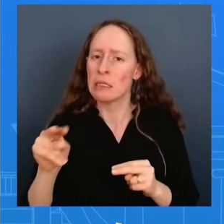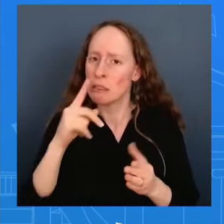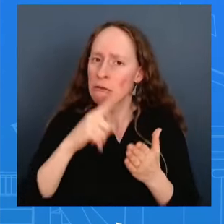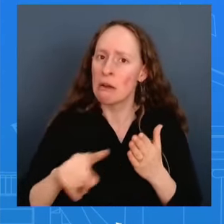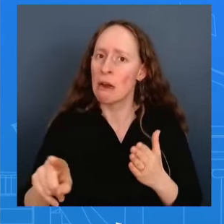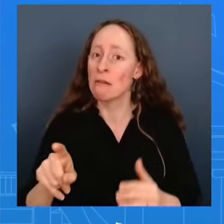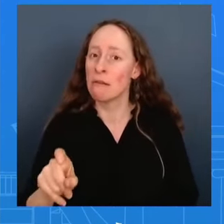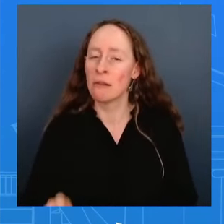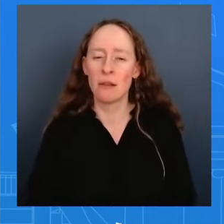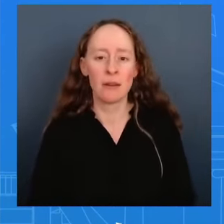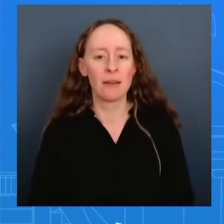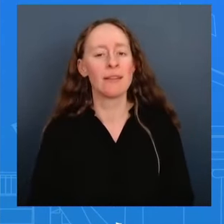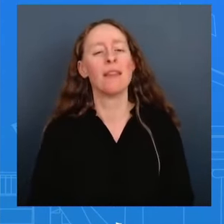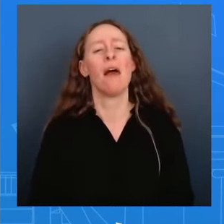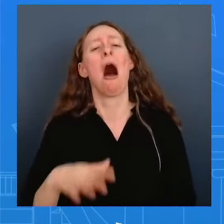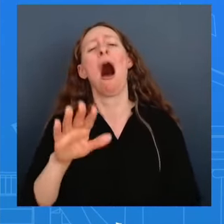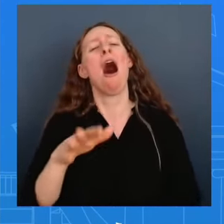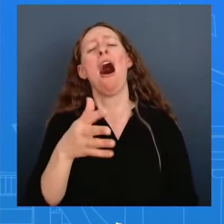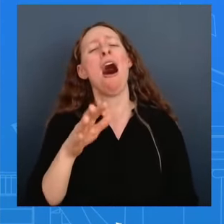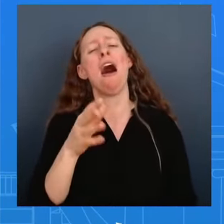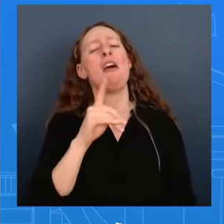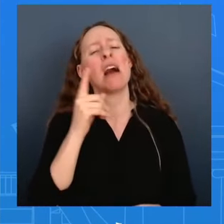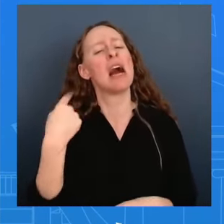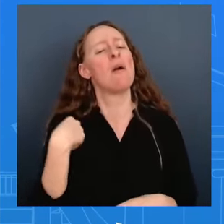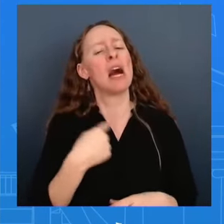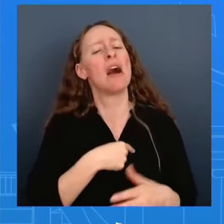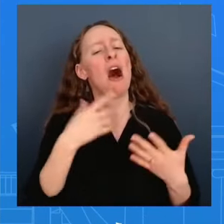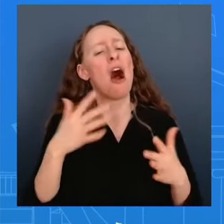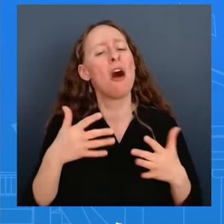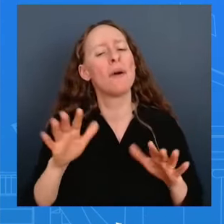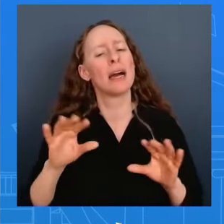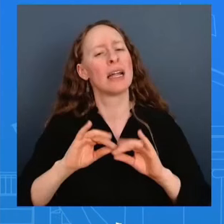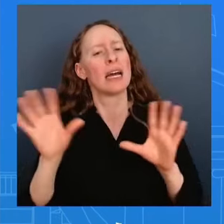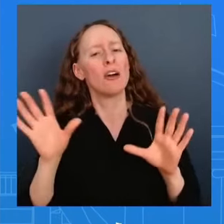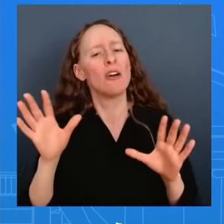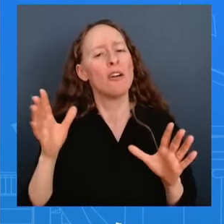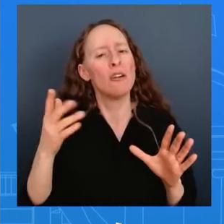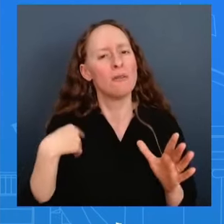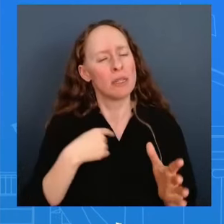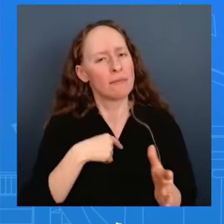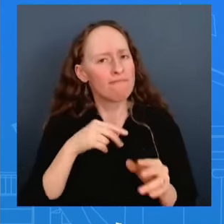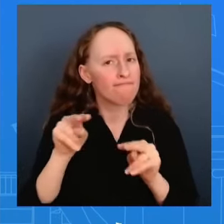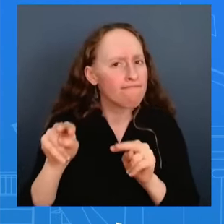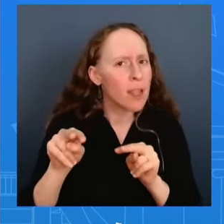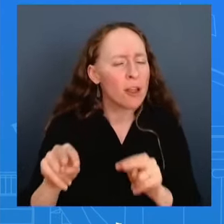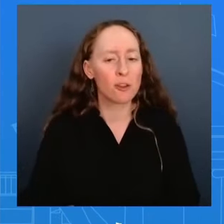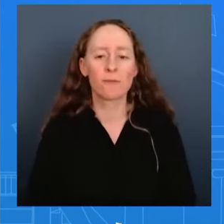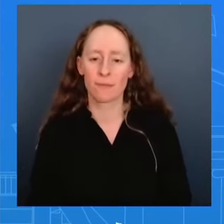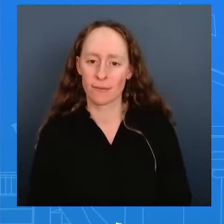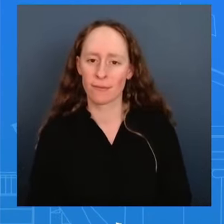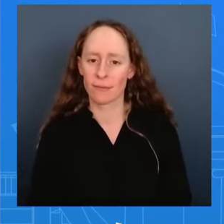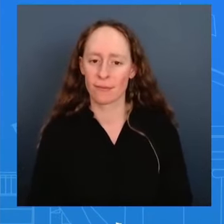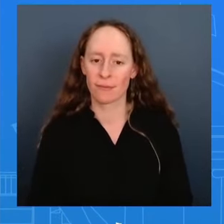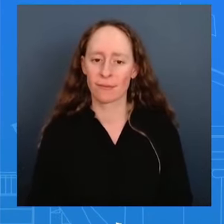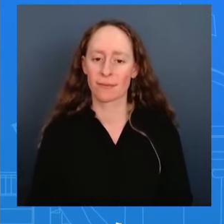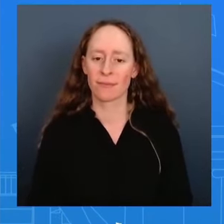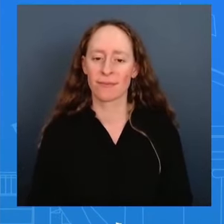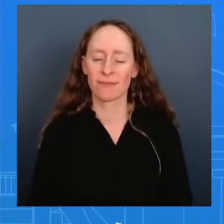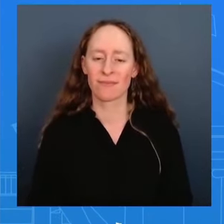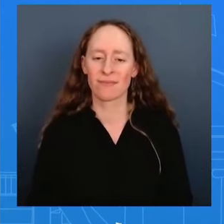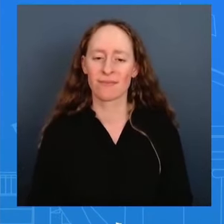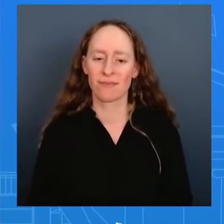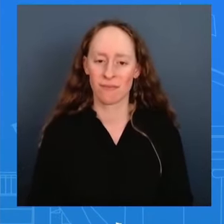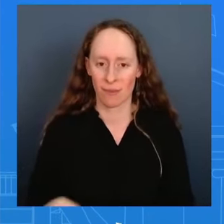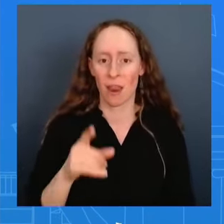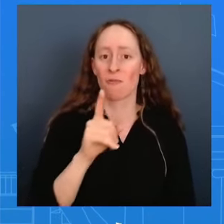spoke to the prime minister one of the topics that came up that we read out to all of you was the rafa operations you've you've heard us say over and